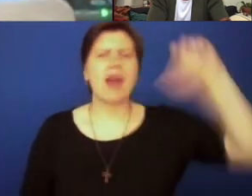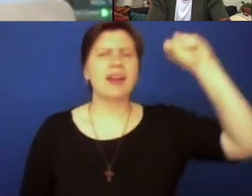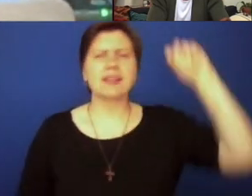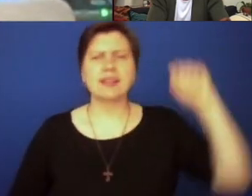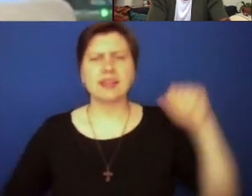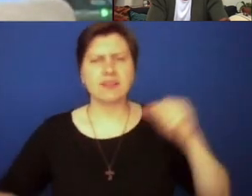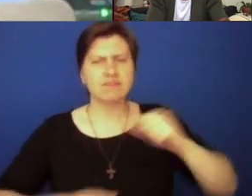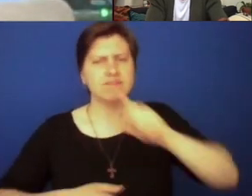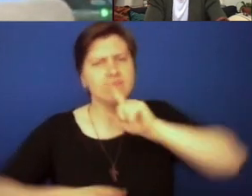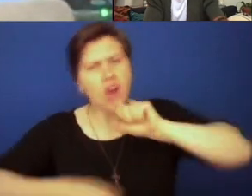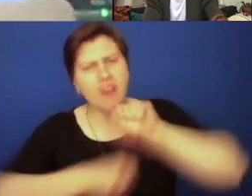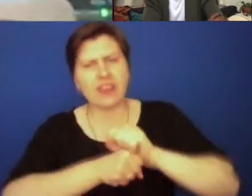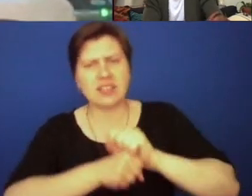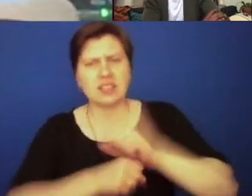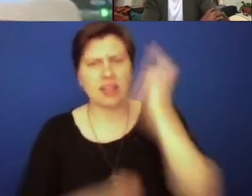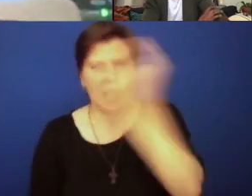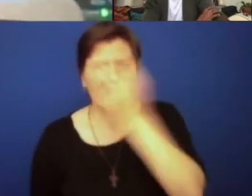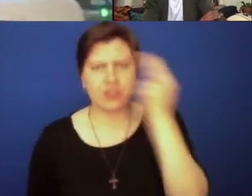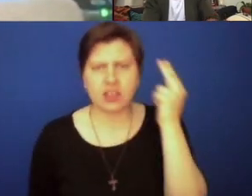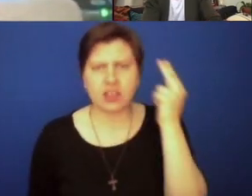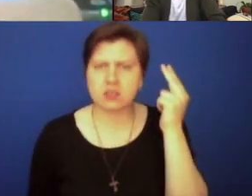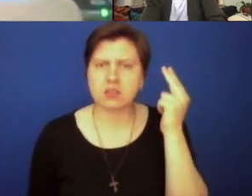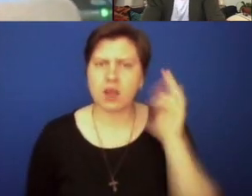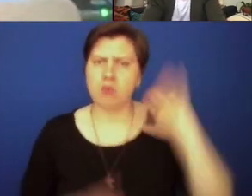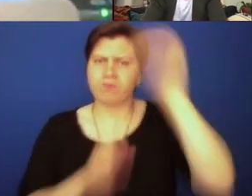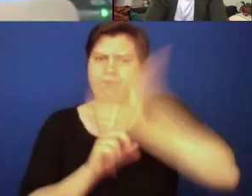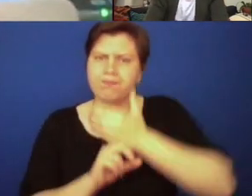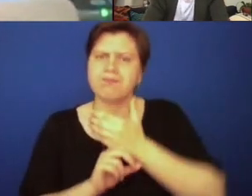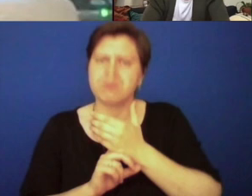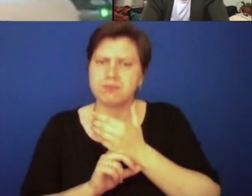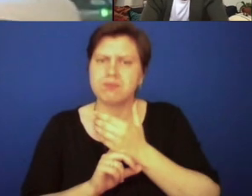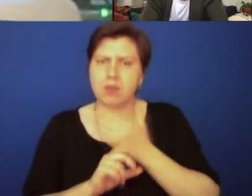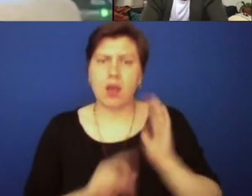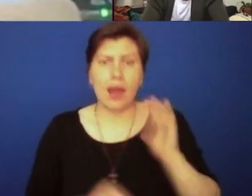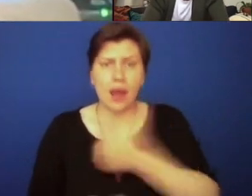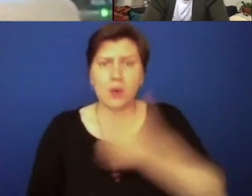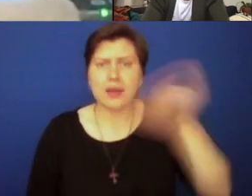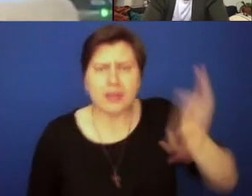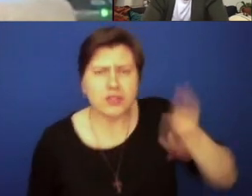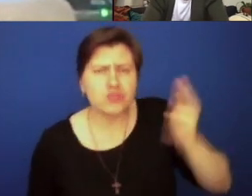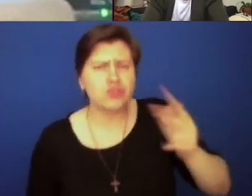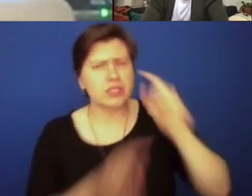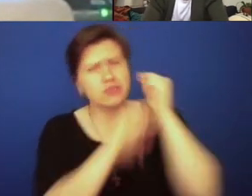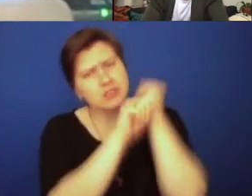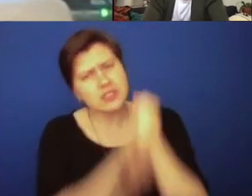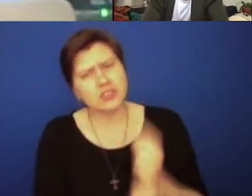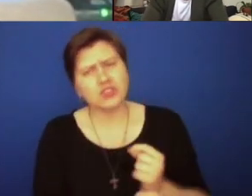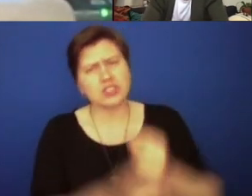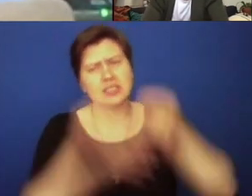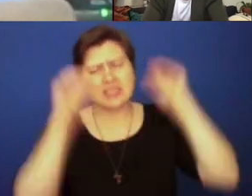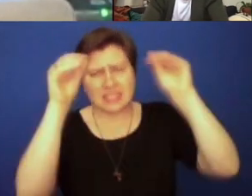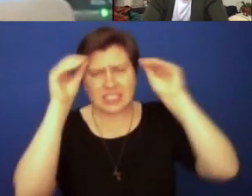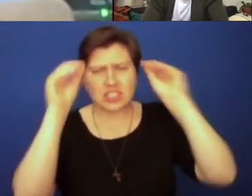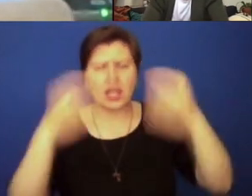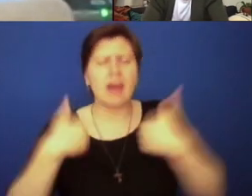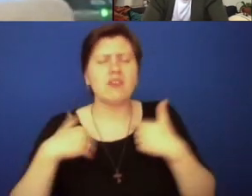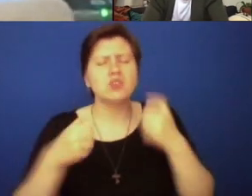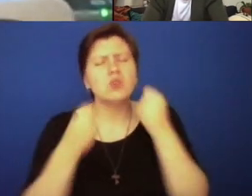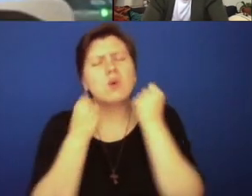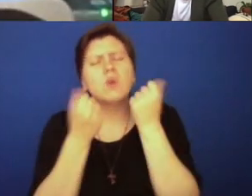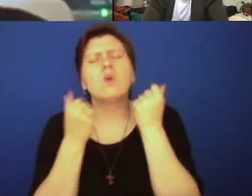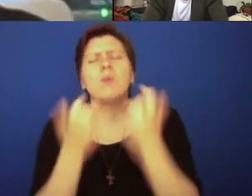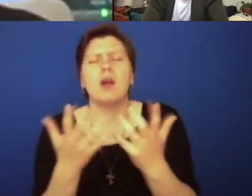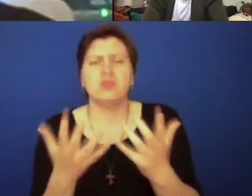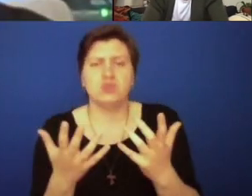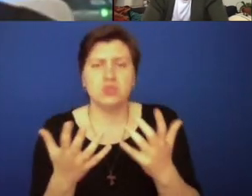authentically Catholic. Because we have so much in our faith and our history and our tradition and our doctrines and our teaching that